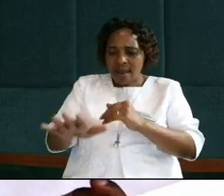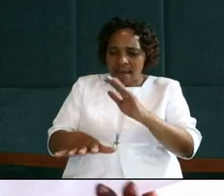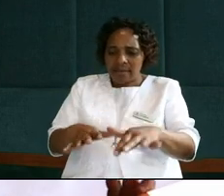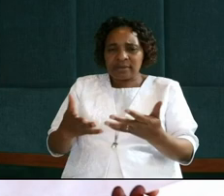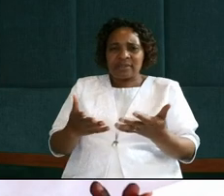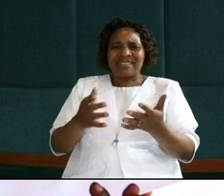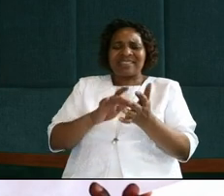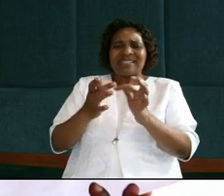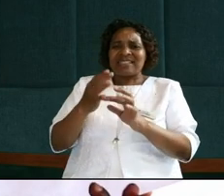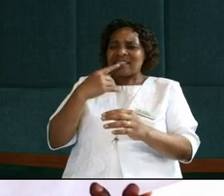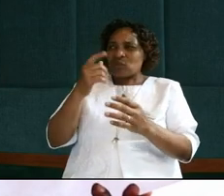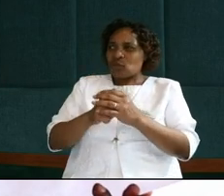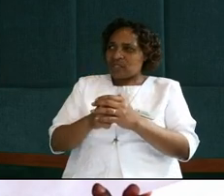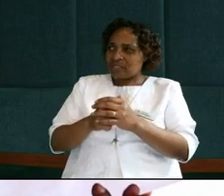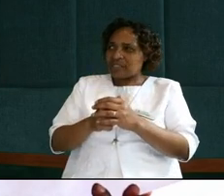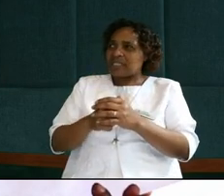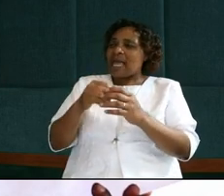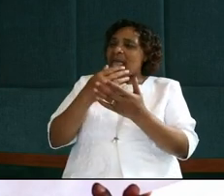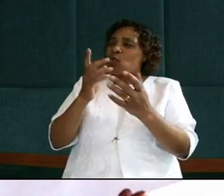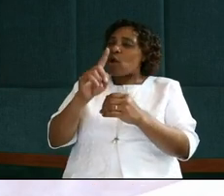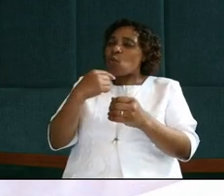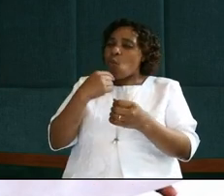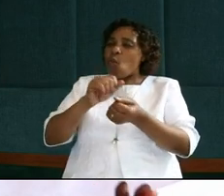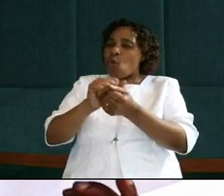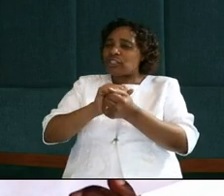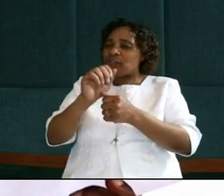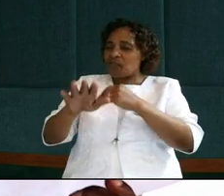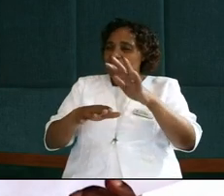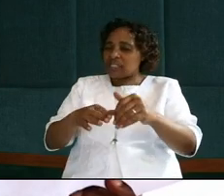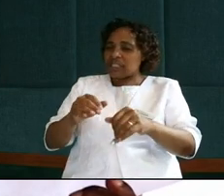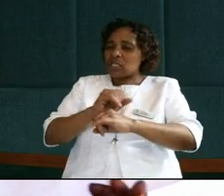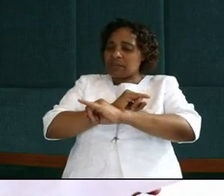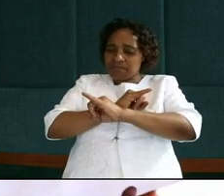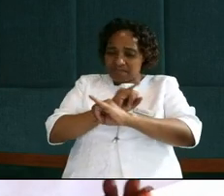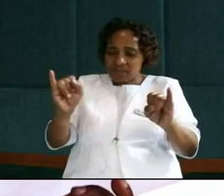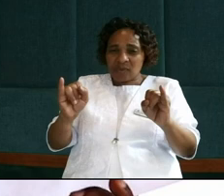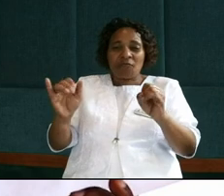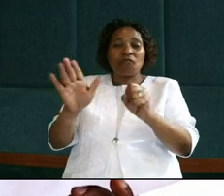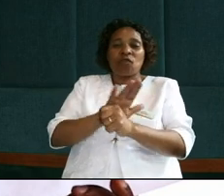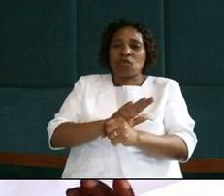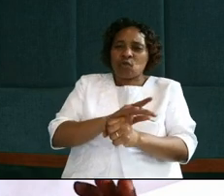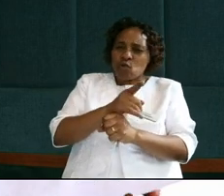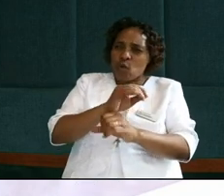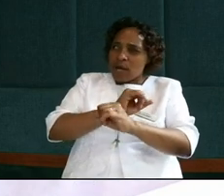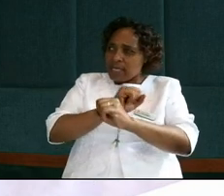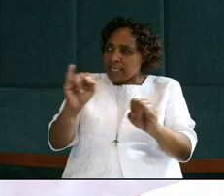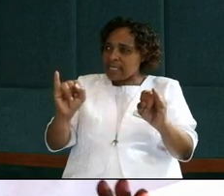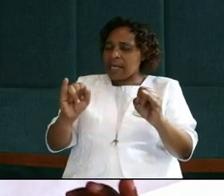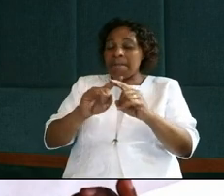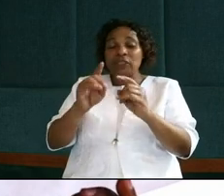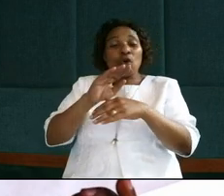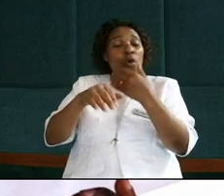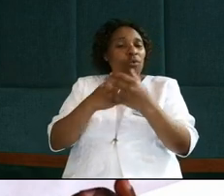him, He who is bathed needs only to wash his feet, but is completely clean. And you are clean, but not